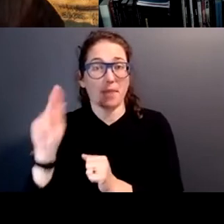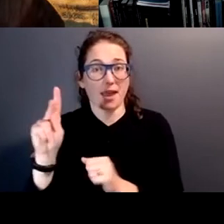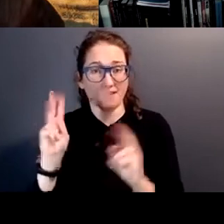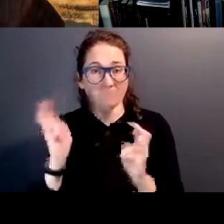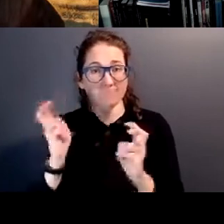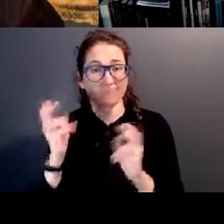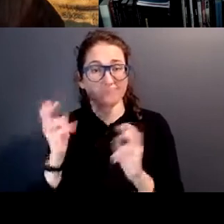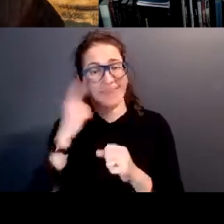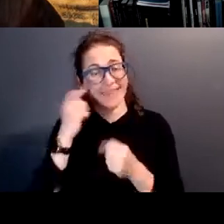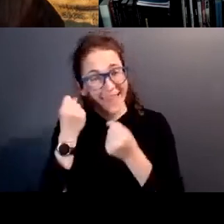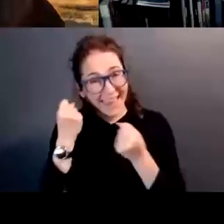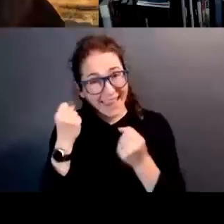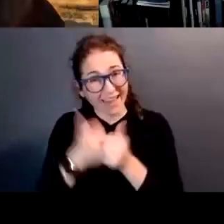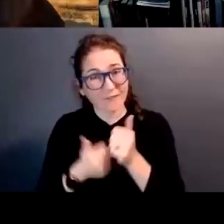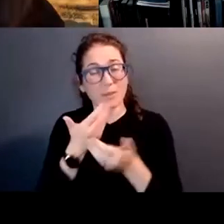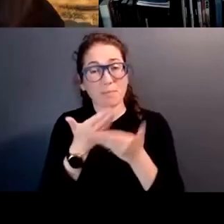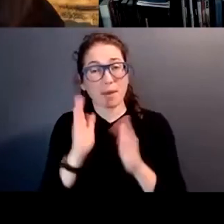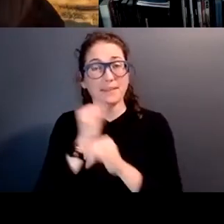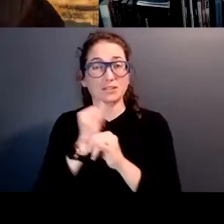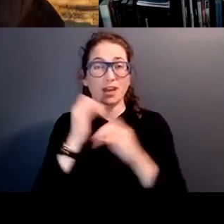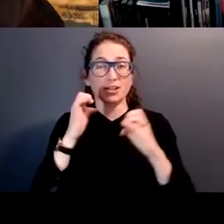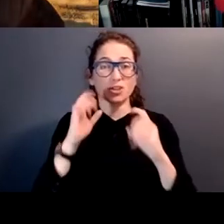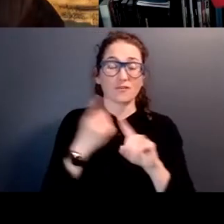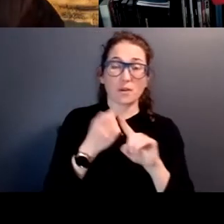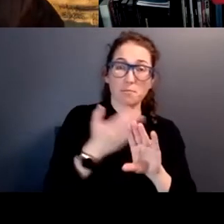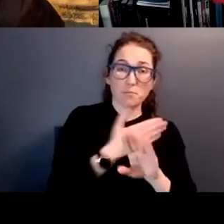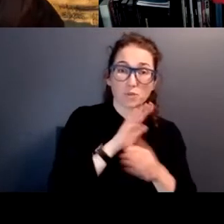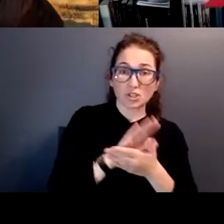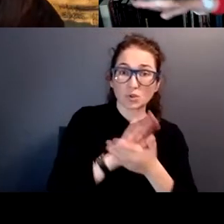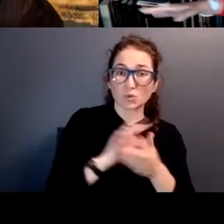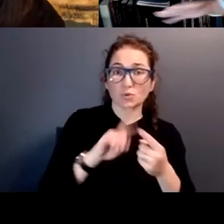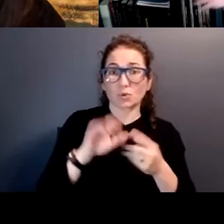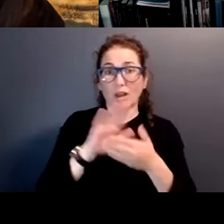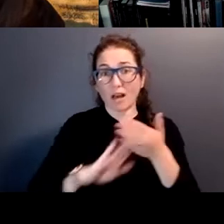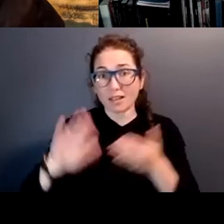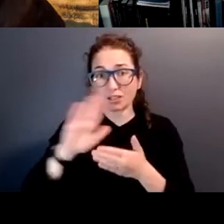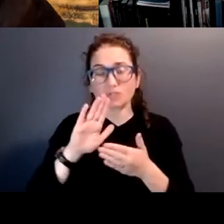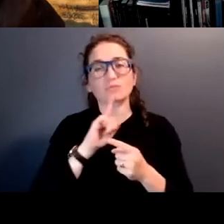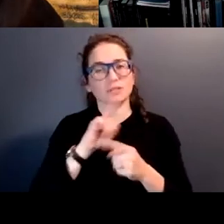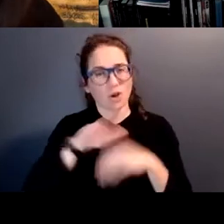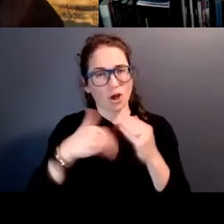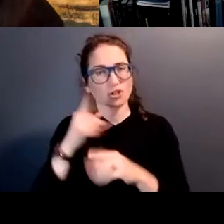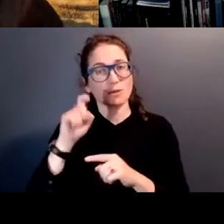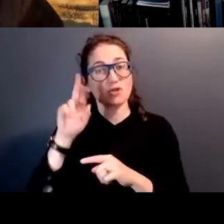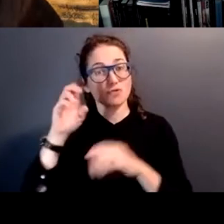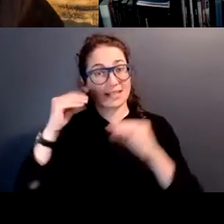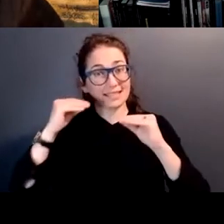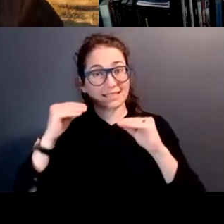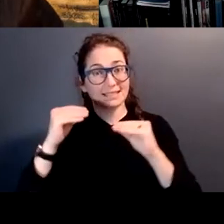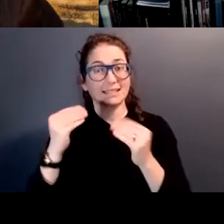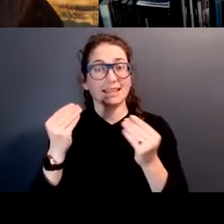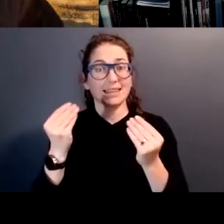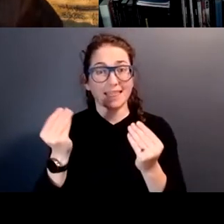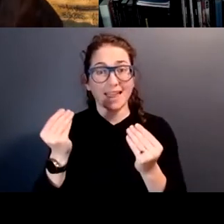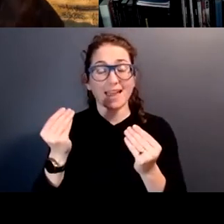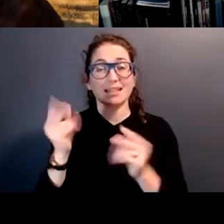public institution of, of education from preschool to college should be reteaching the land of the people of